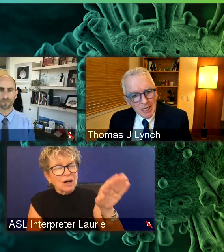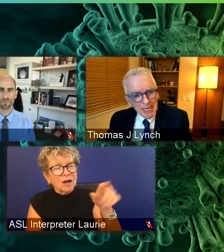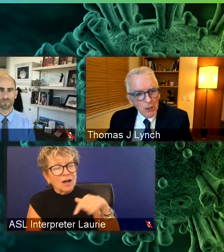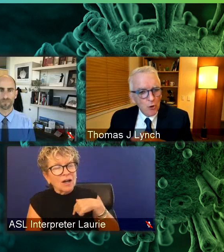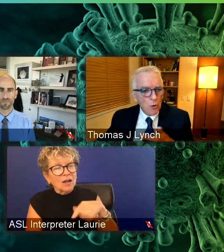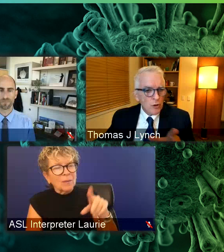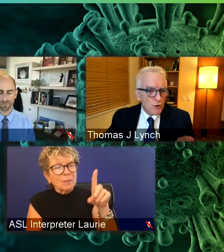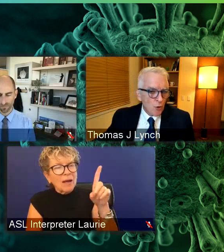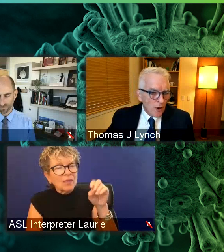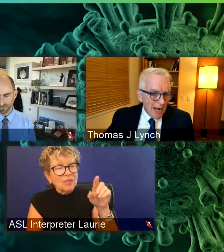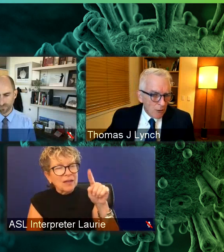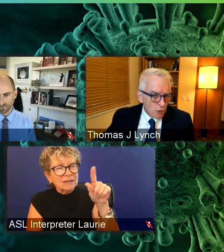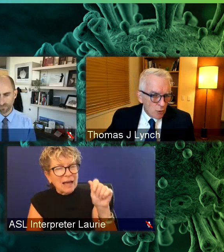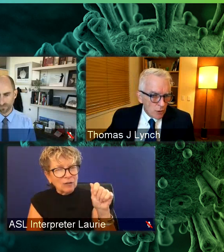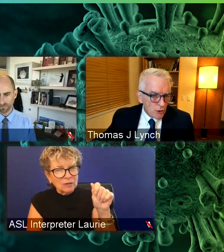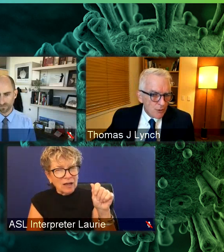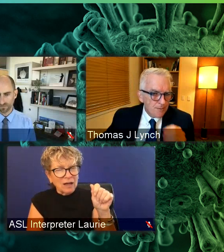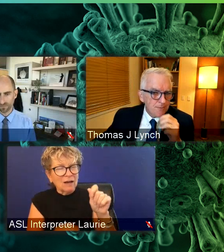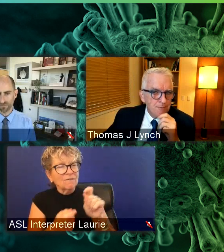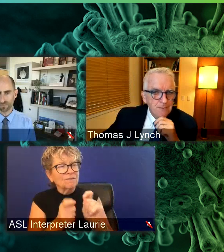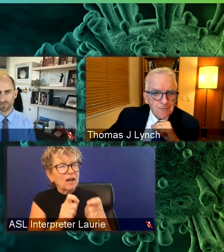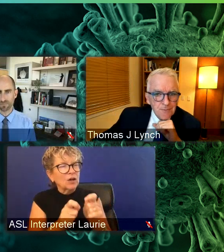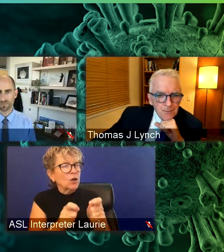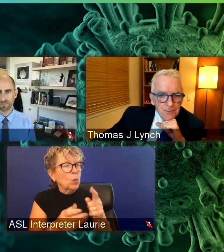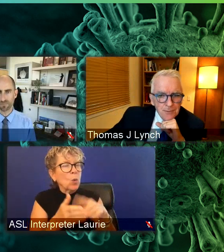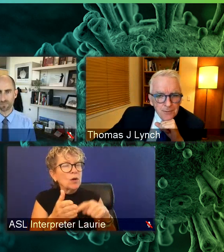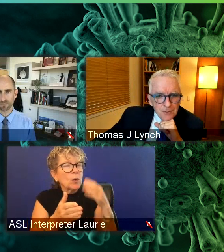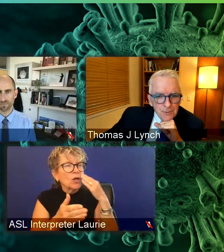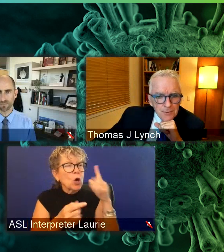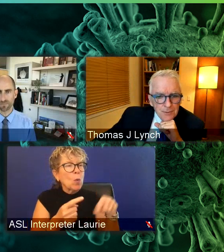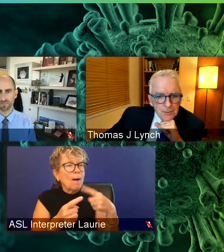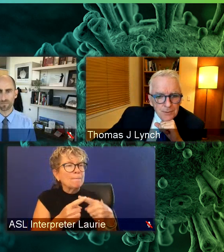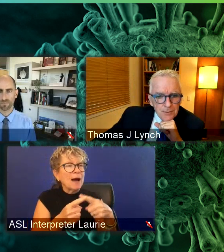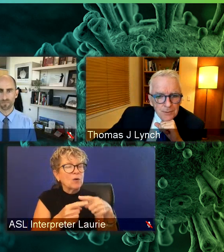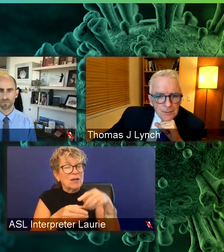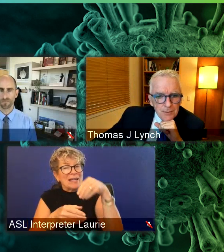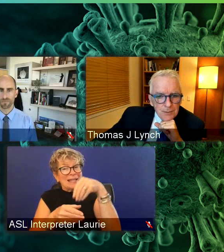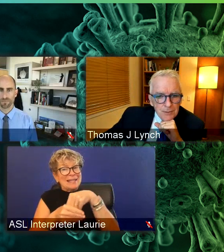transmission indoors or outdoors? Yeah.